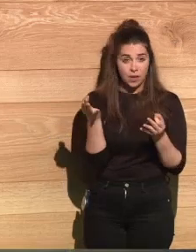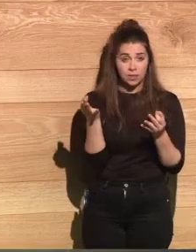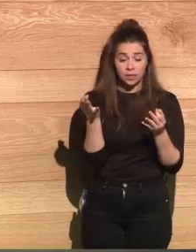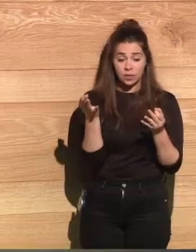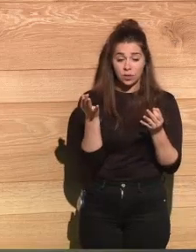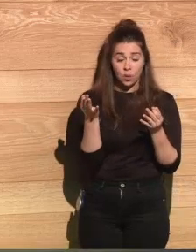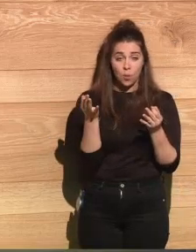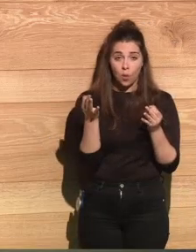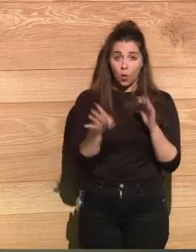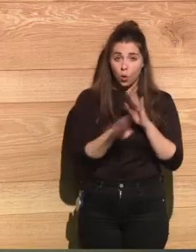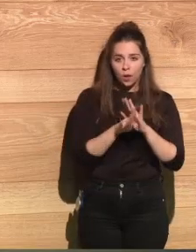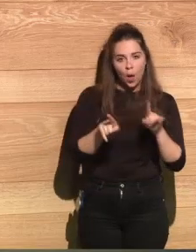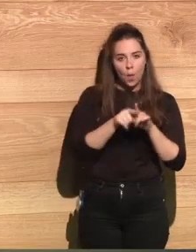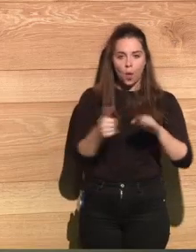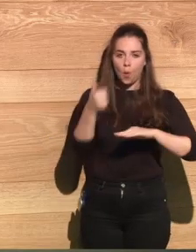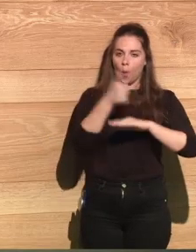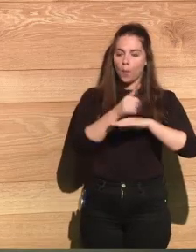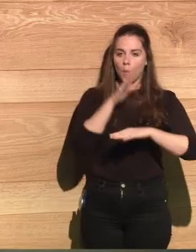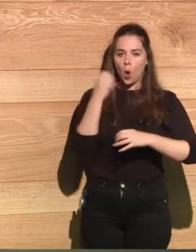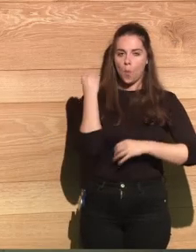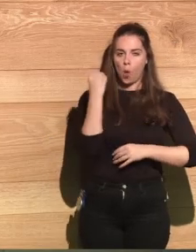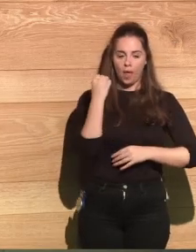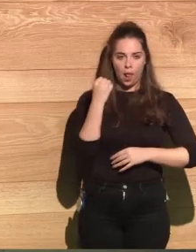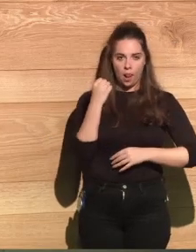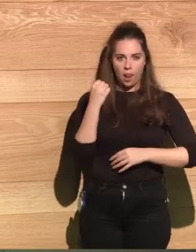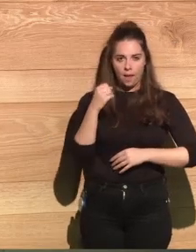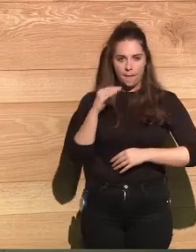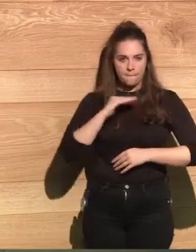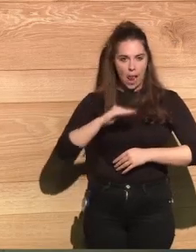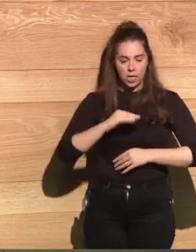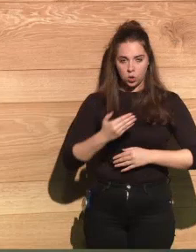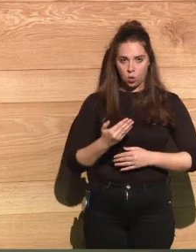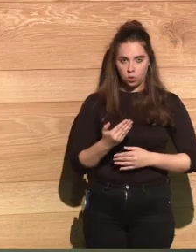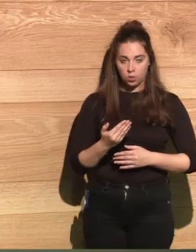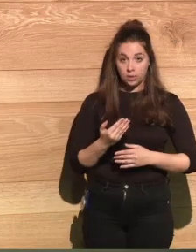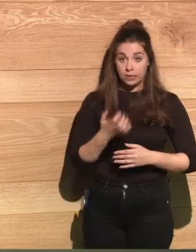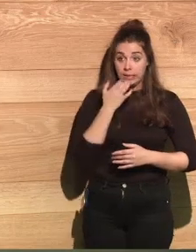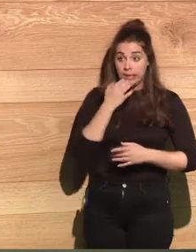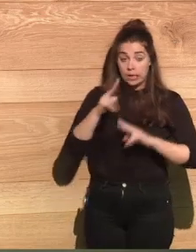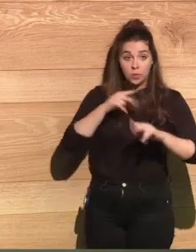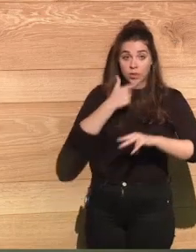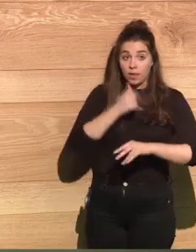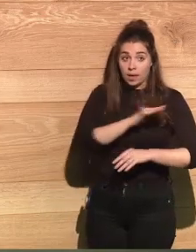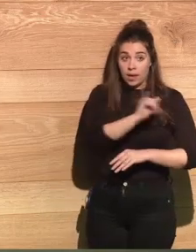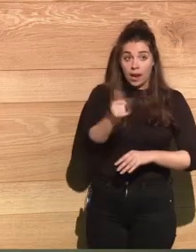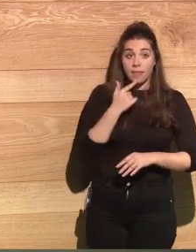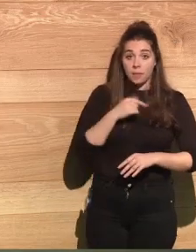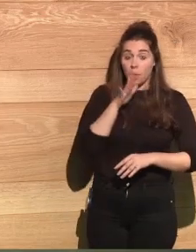Well, if you have the easy answer, give it to me. I'm still struggling with it.